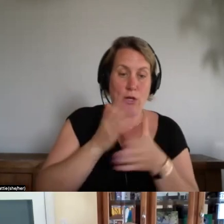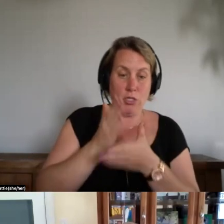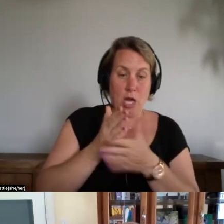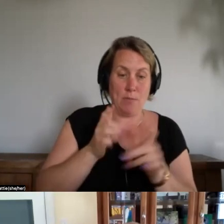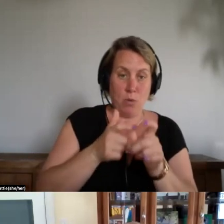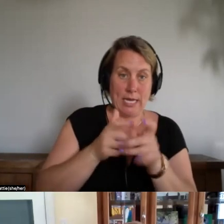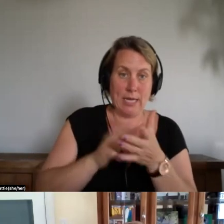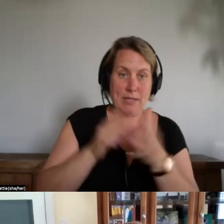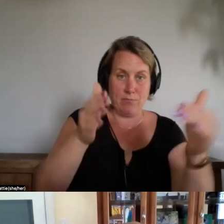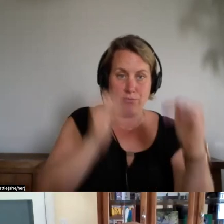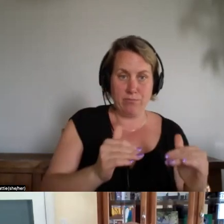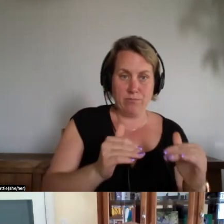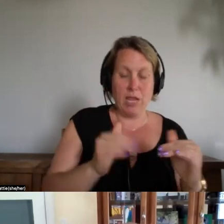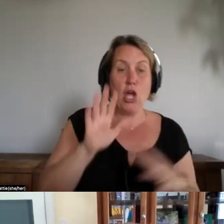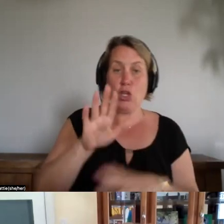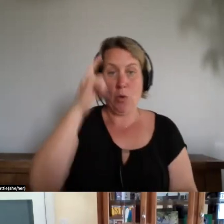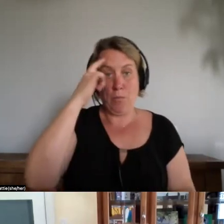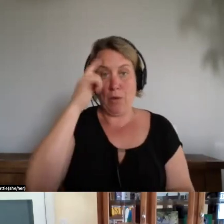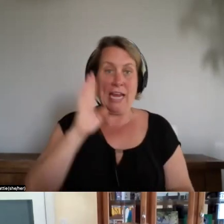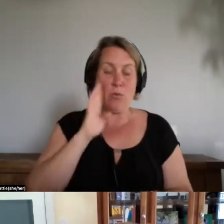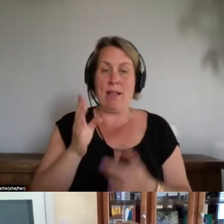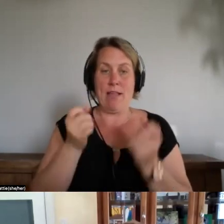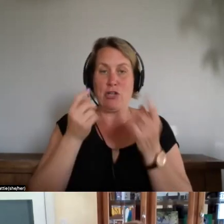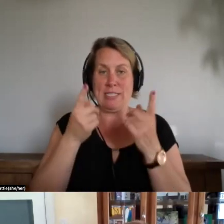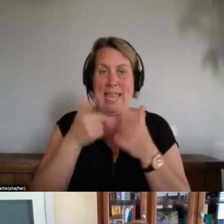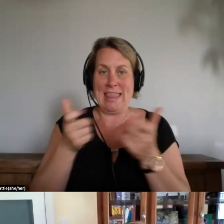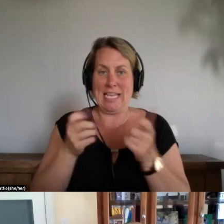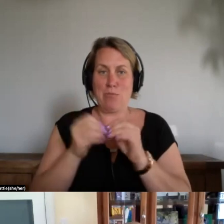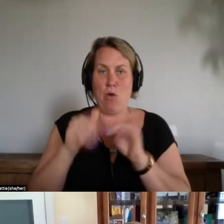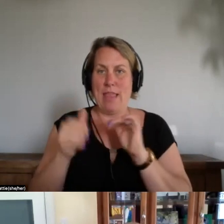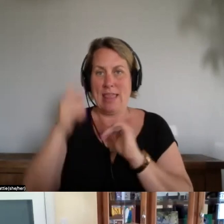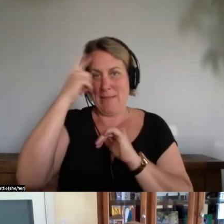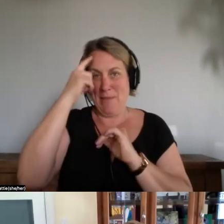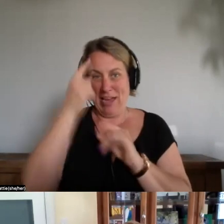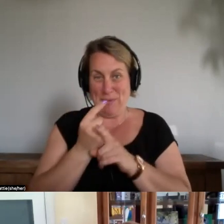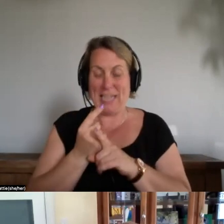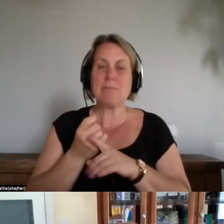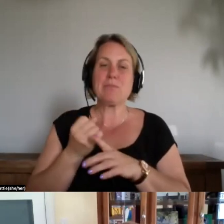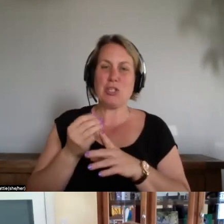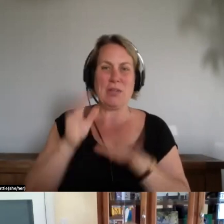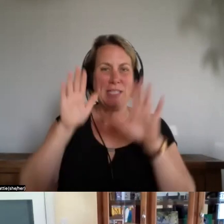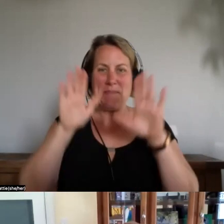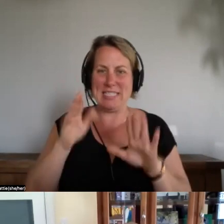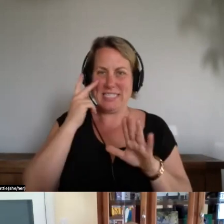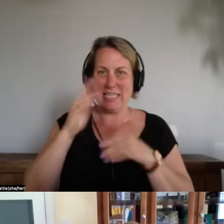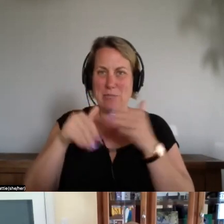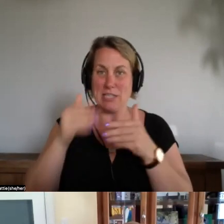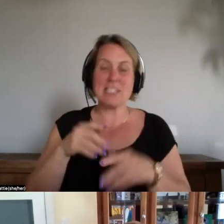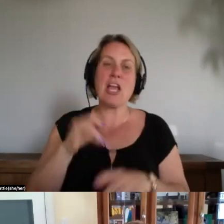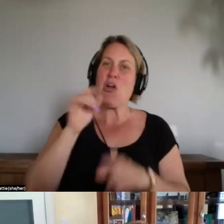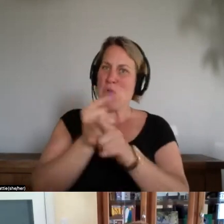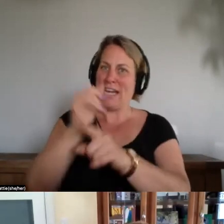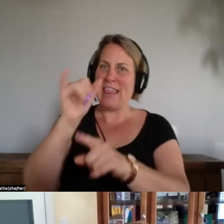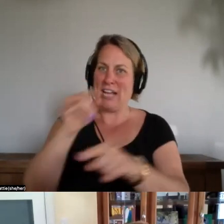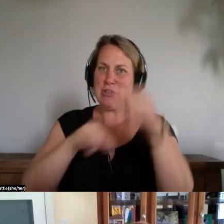it's amazing yeah yeah and that goes back to your words the brain is magnificent